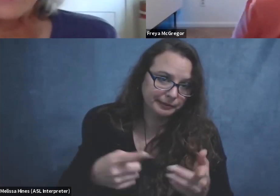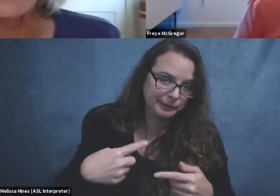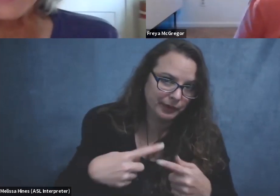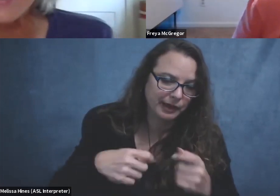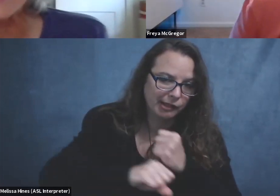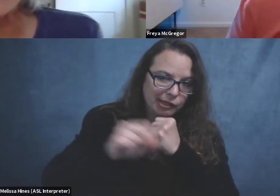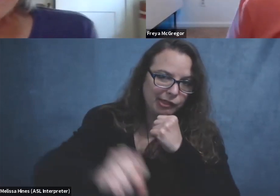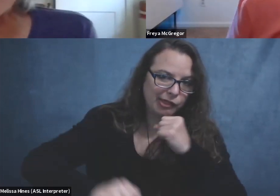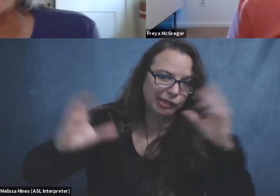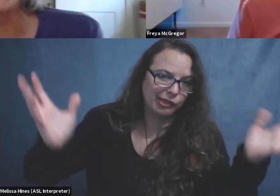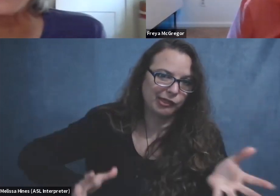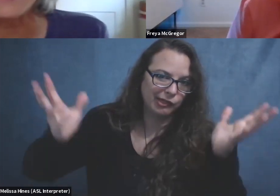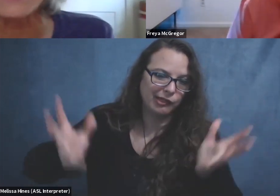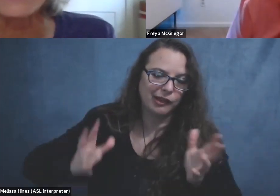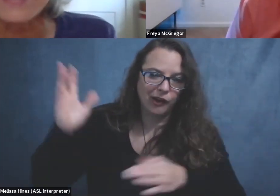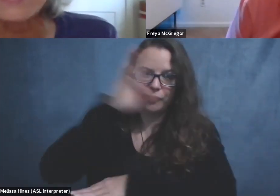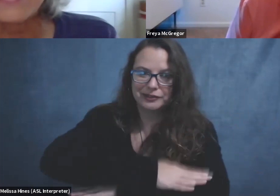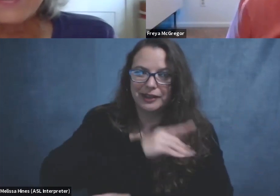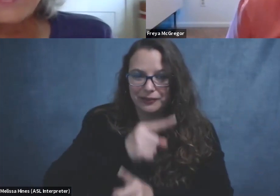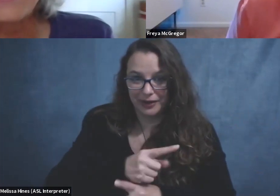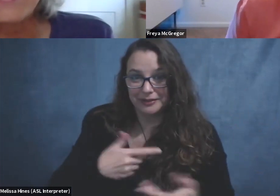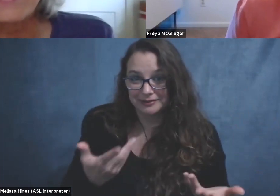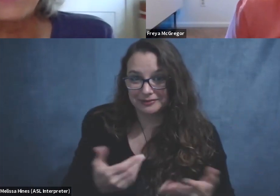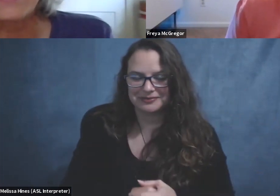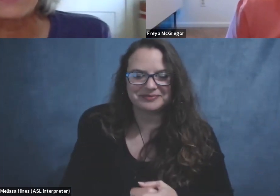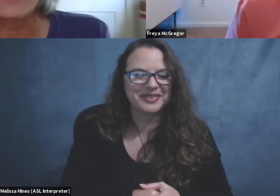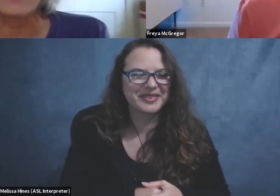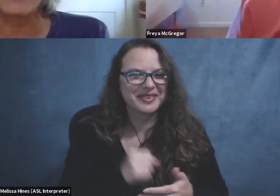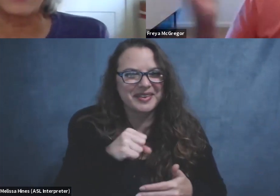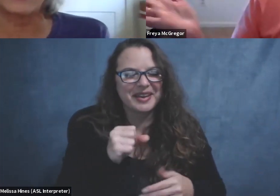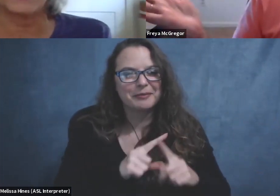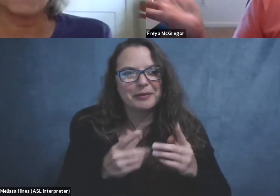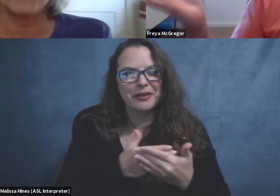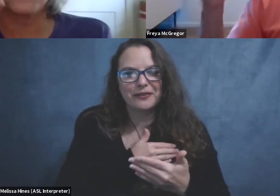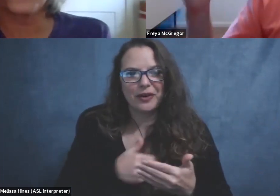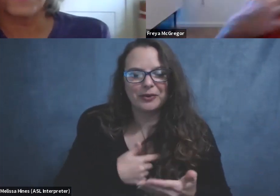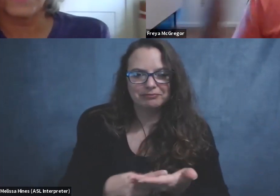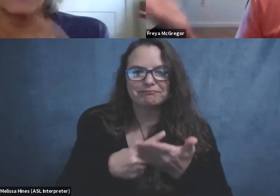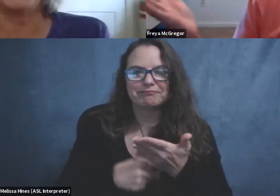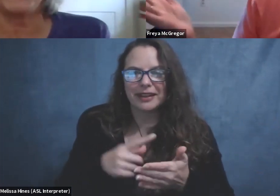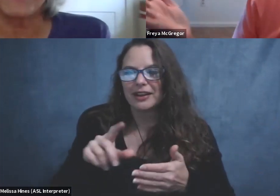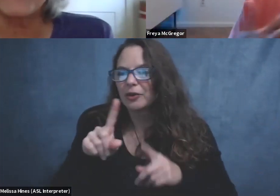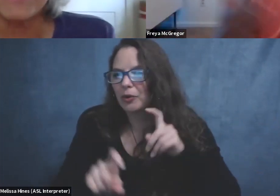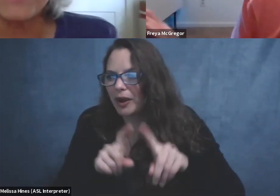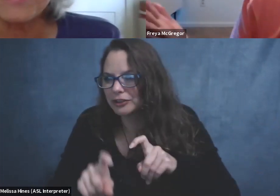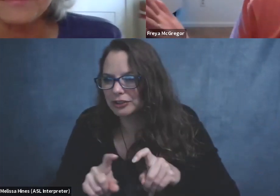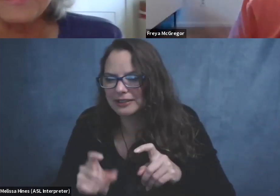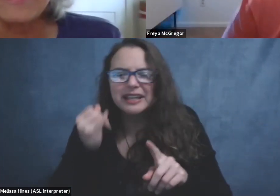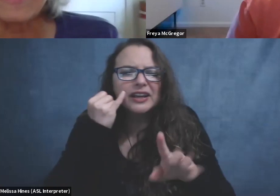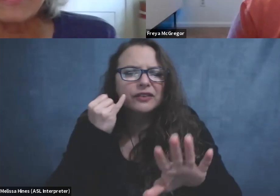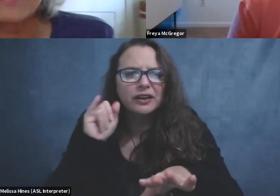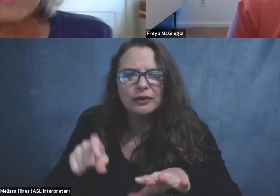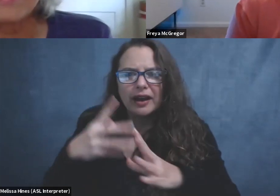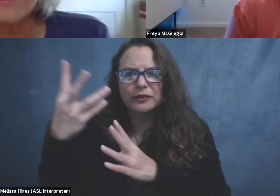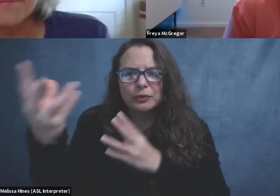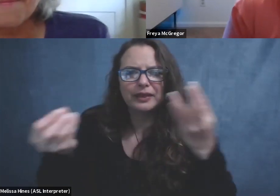We know that already. Um, but, um, before we jump into folks questions and if you have to go, um, this is being recorded and will be sent